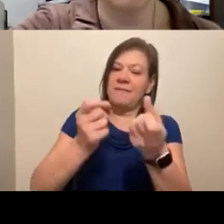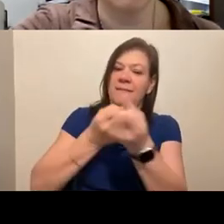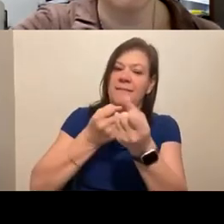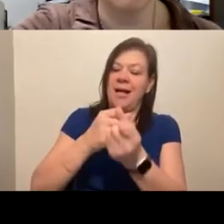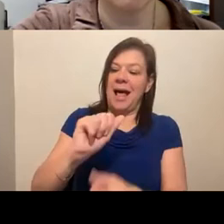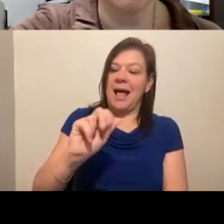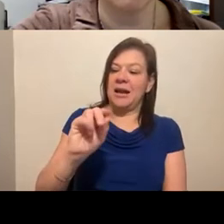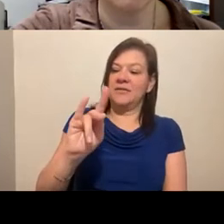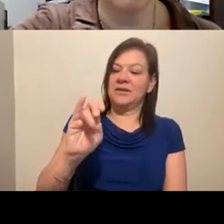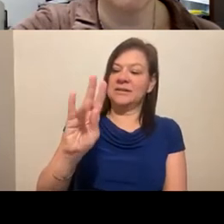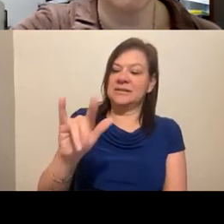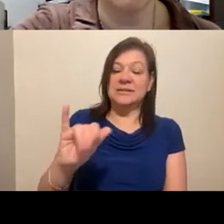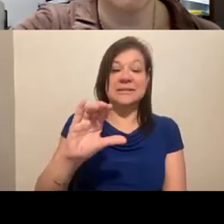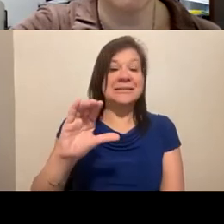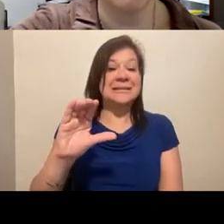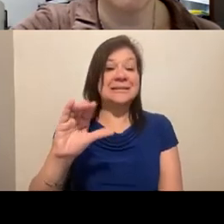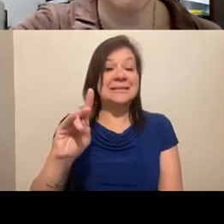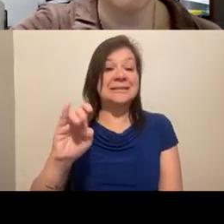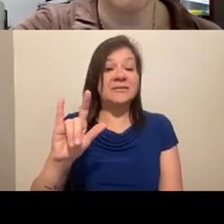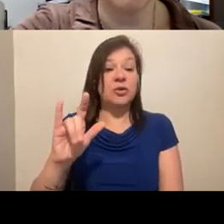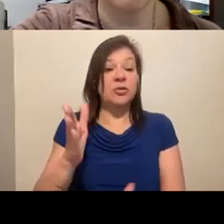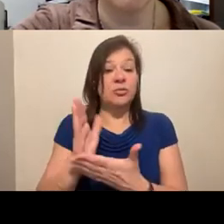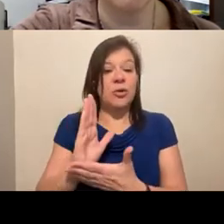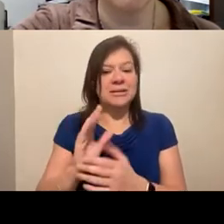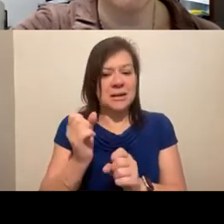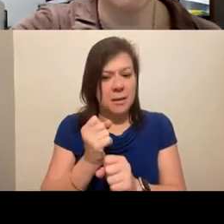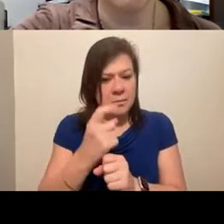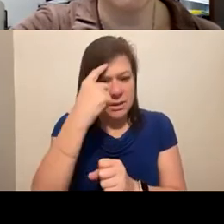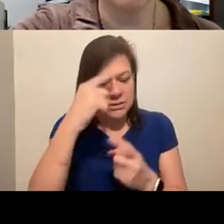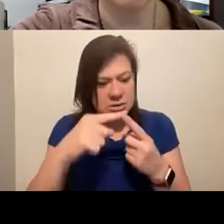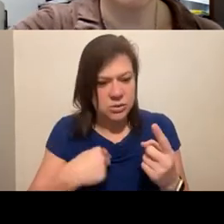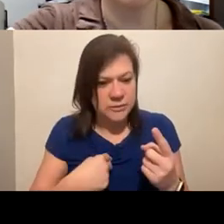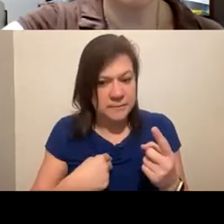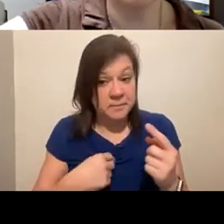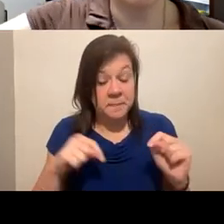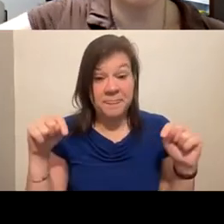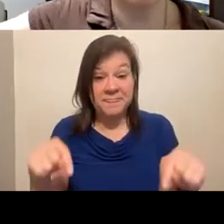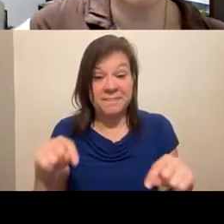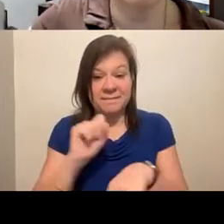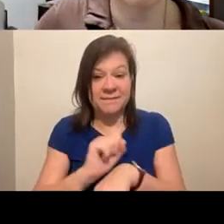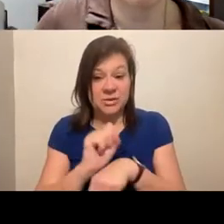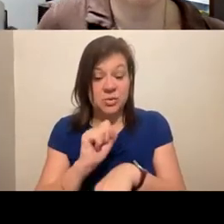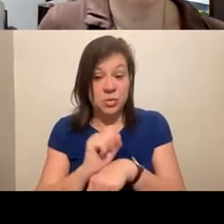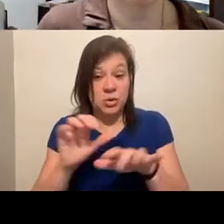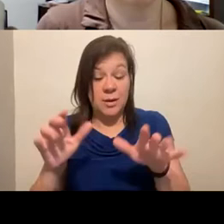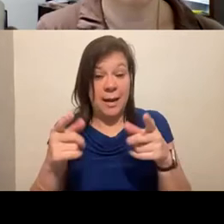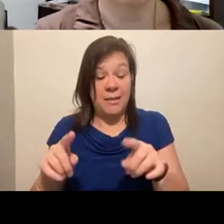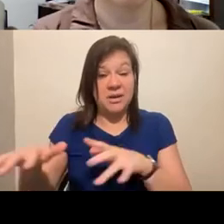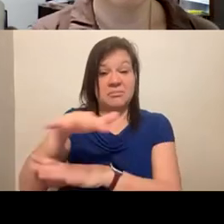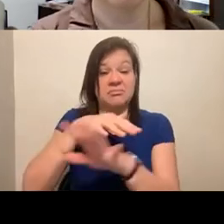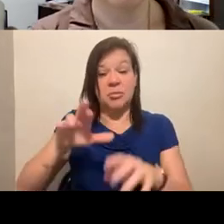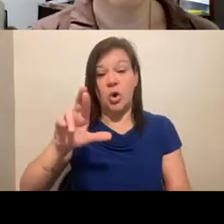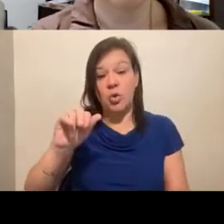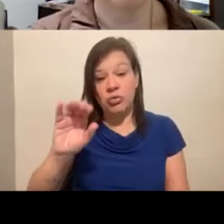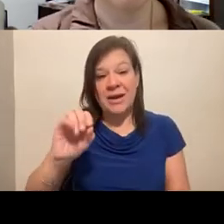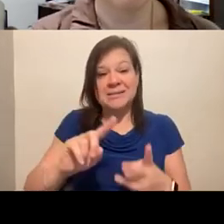rights that just made complete sense to me. And this work that is being done around race and